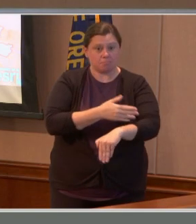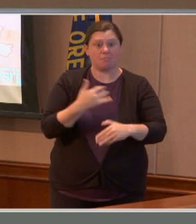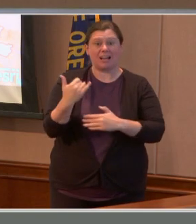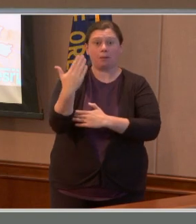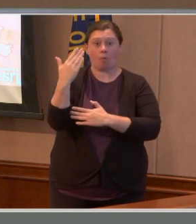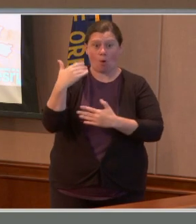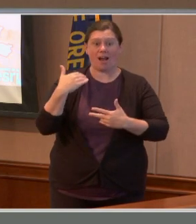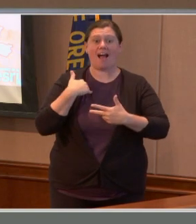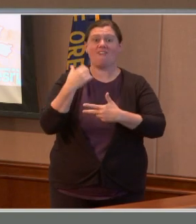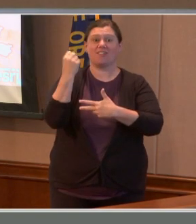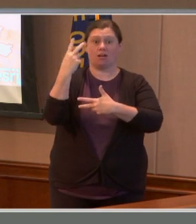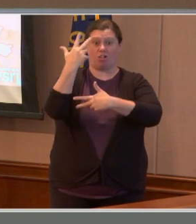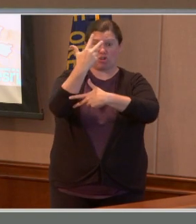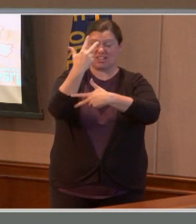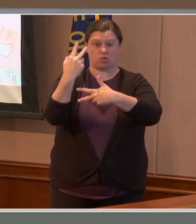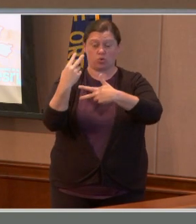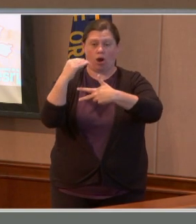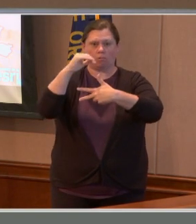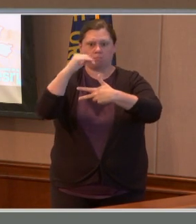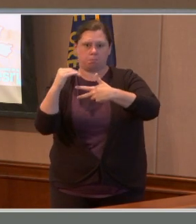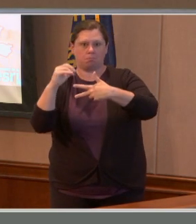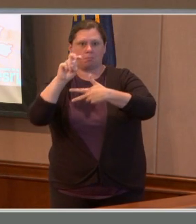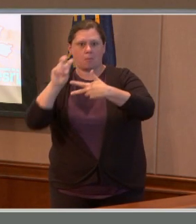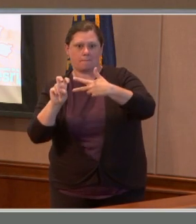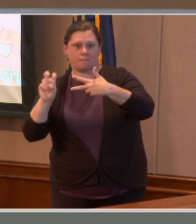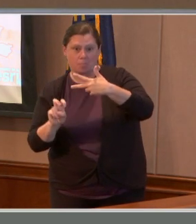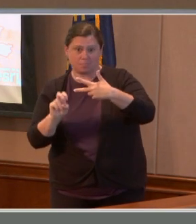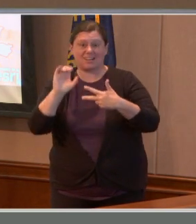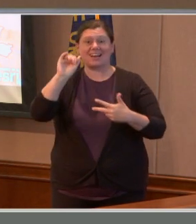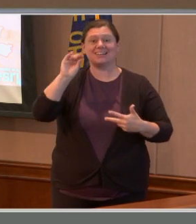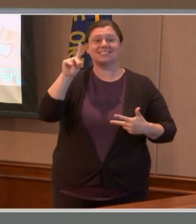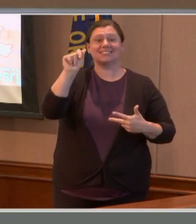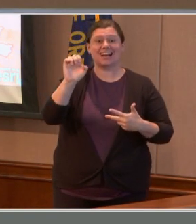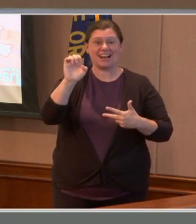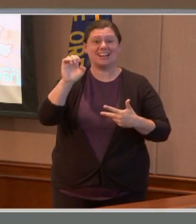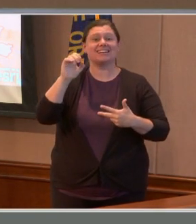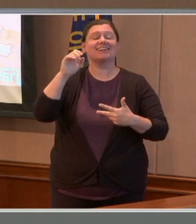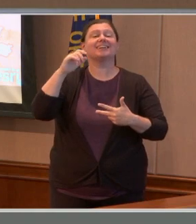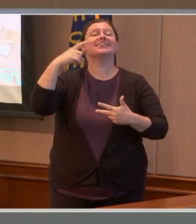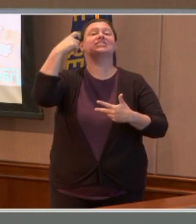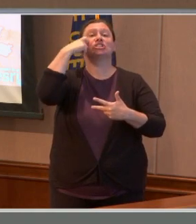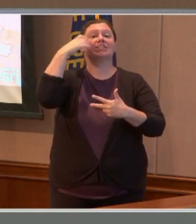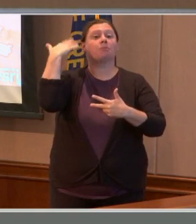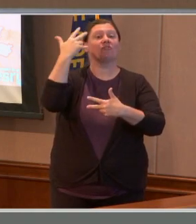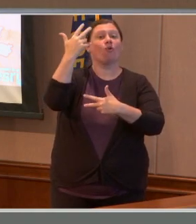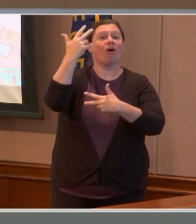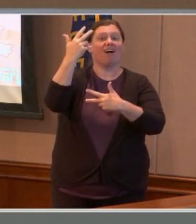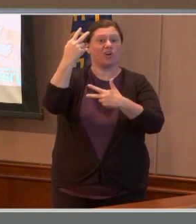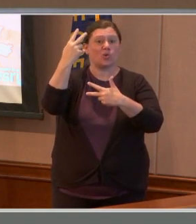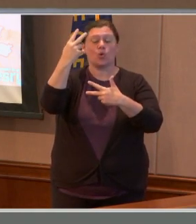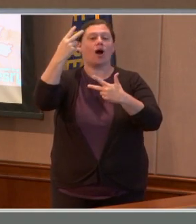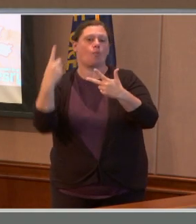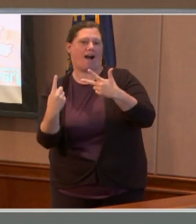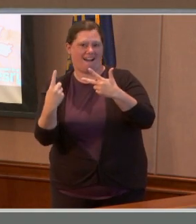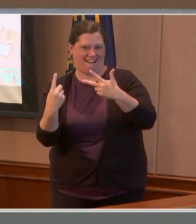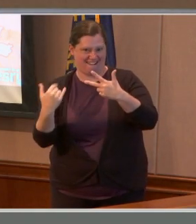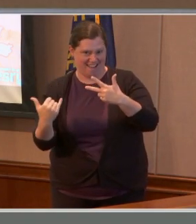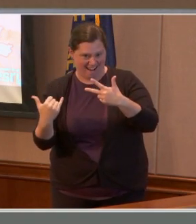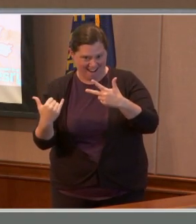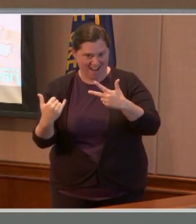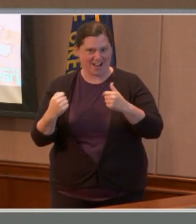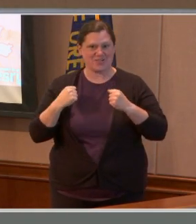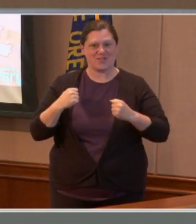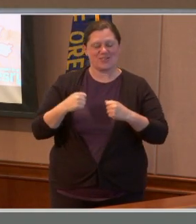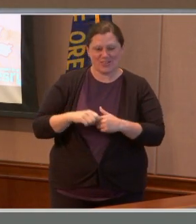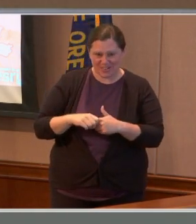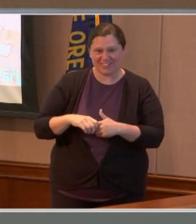including Estacada, from Level 2 to Level 1, from being set to evacuate to the lower level